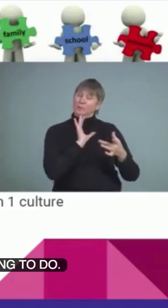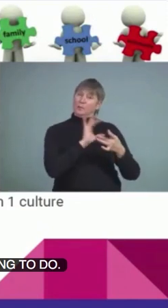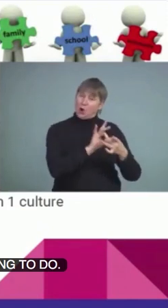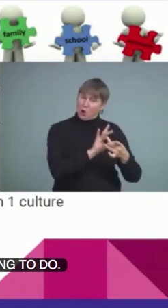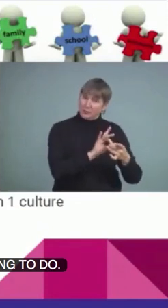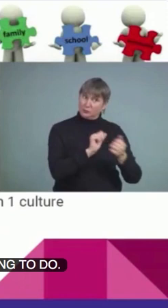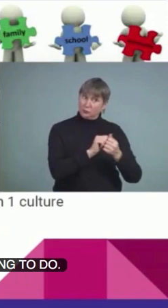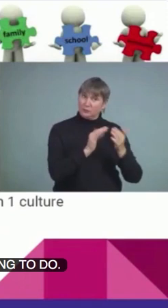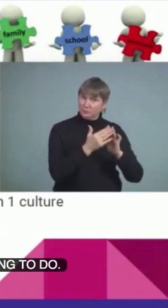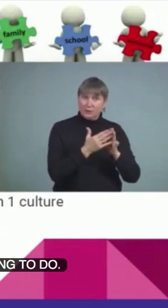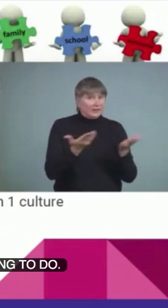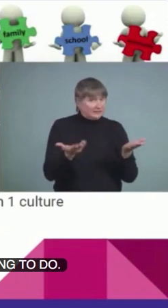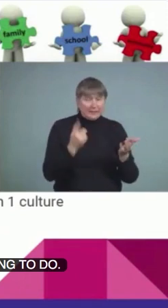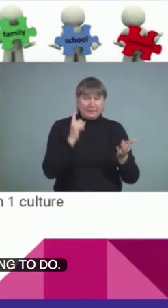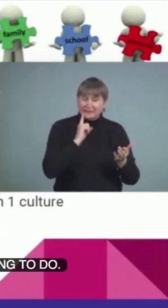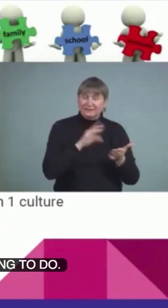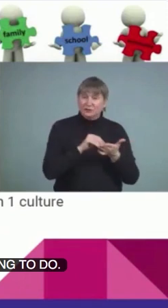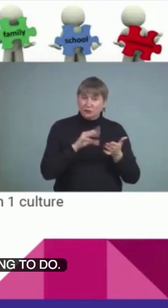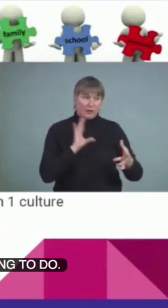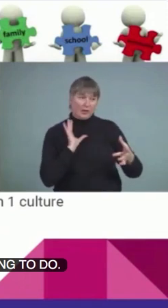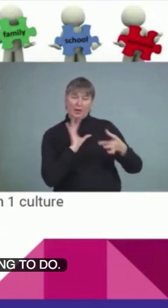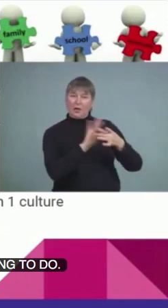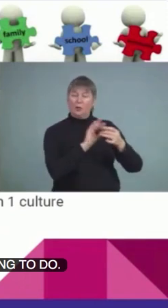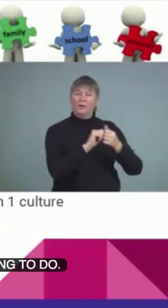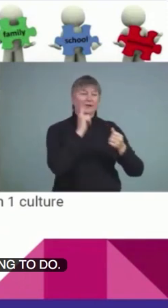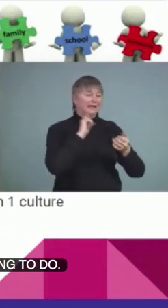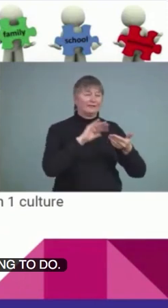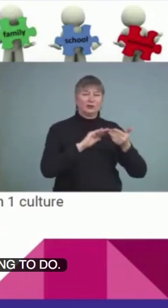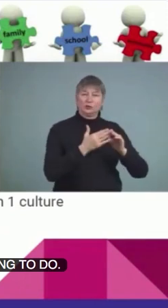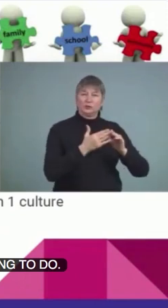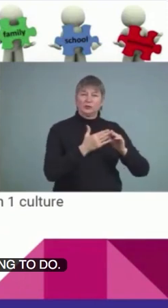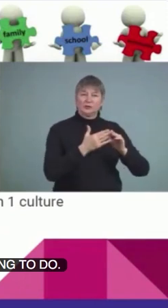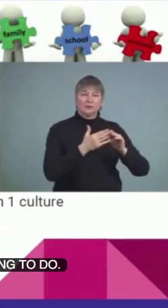the deaf community, and knowing that this deaf community